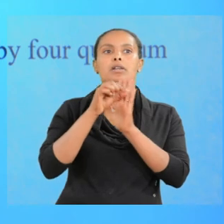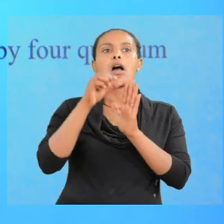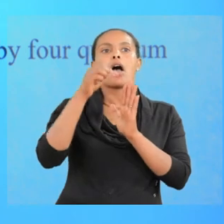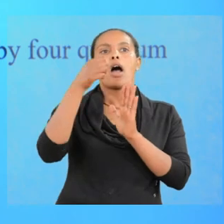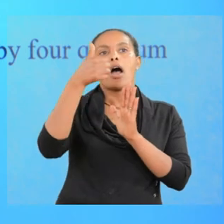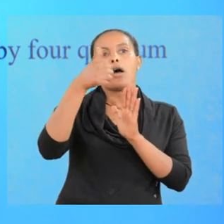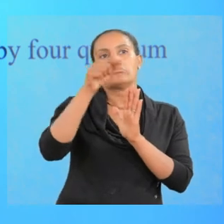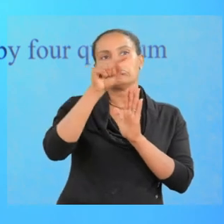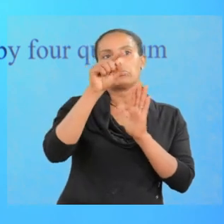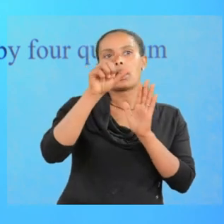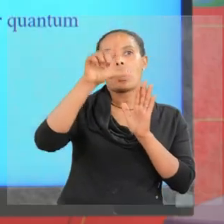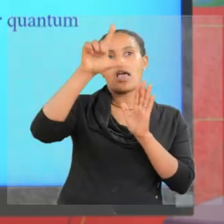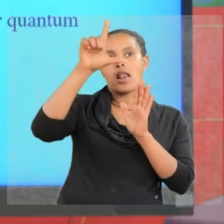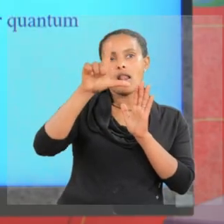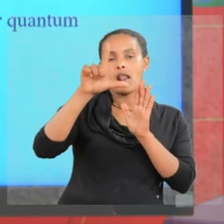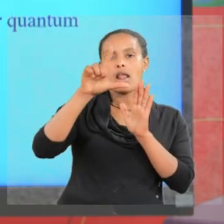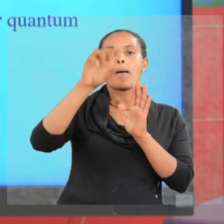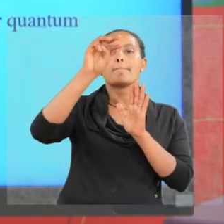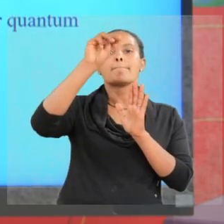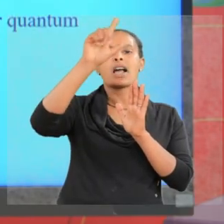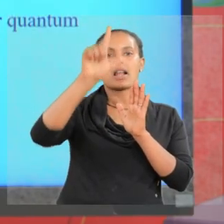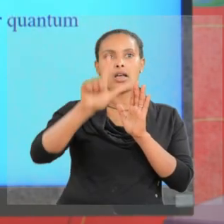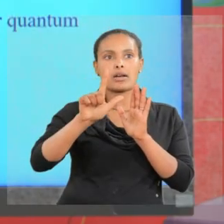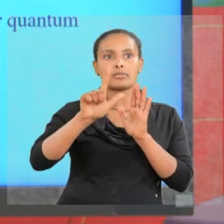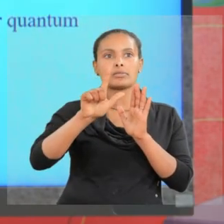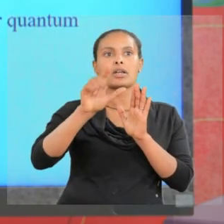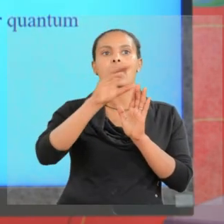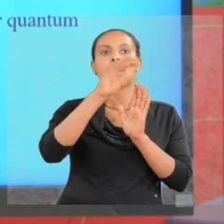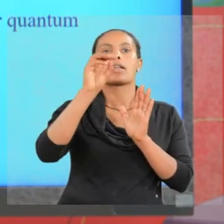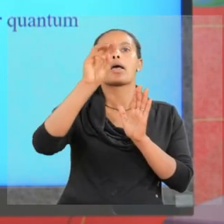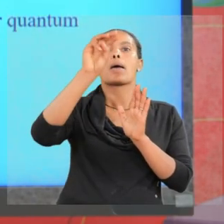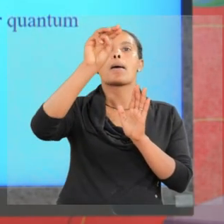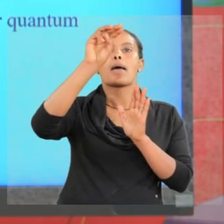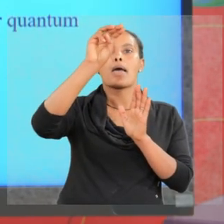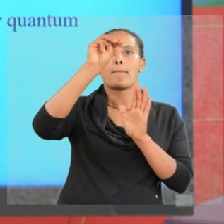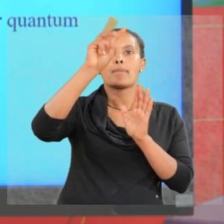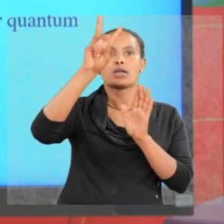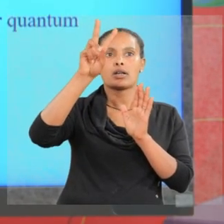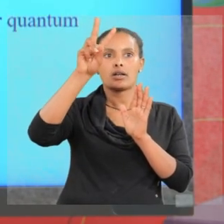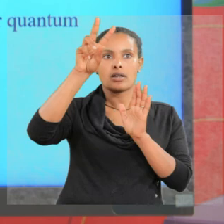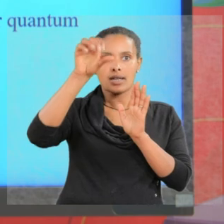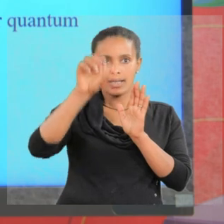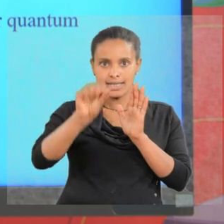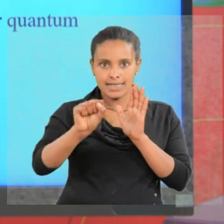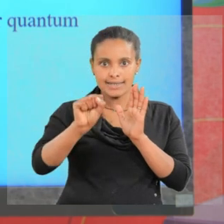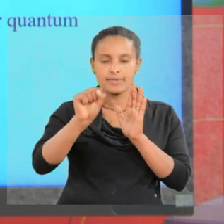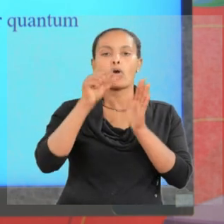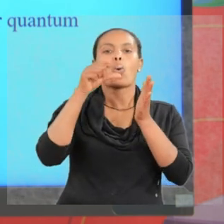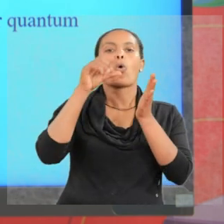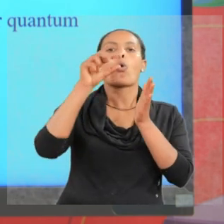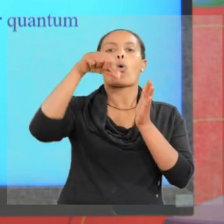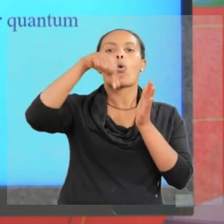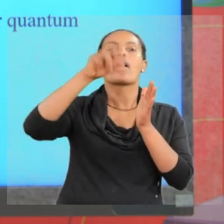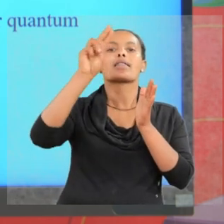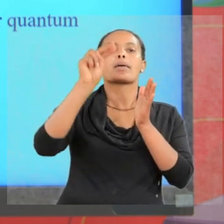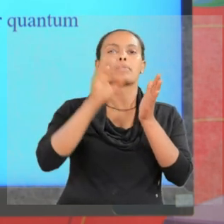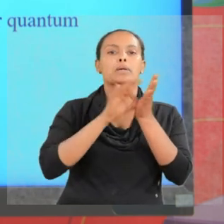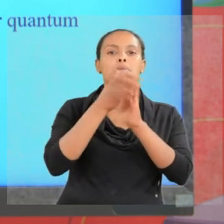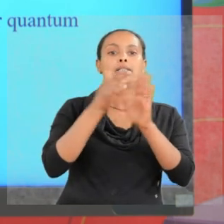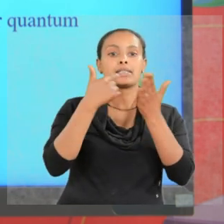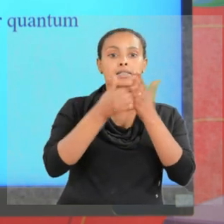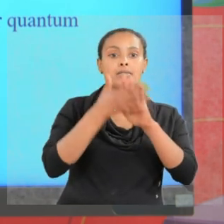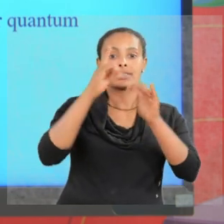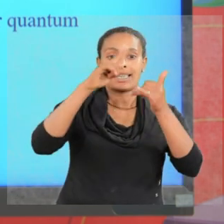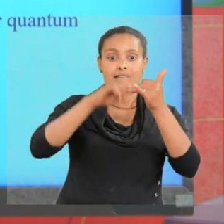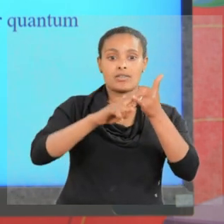azimuthal quantum number, the magnetic quantum number, and spin quantum number. This brings us